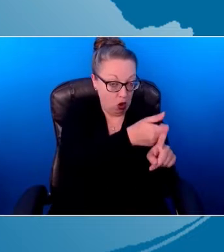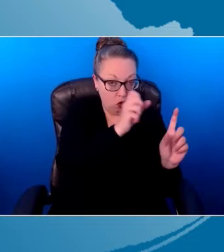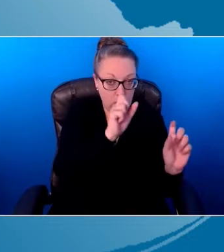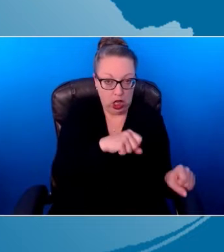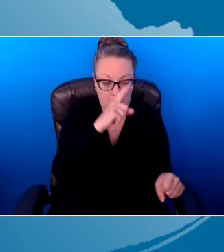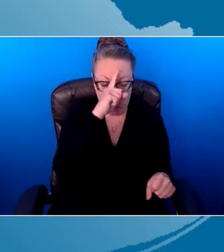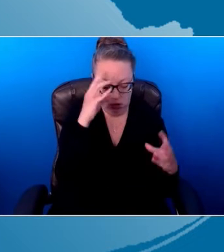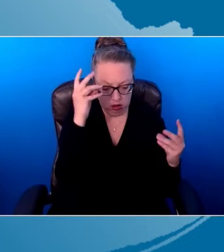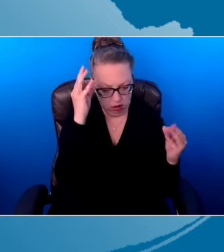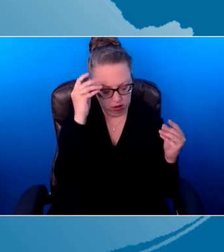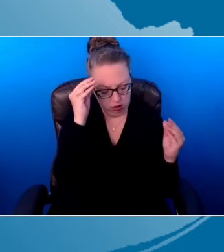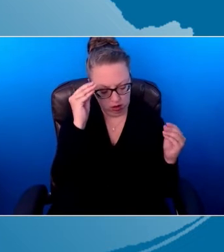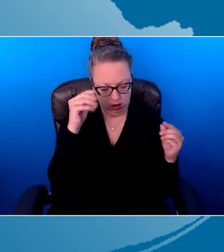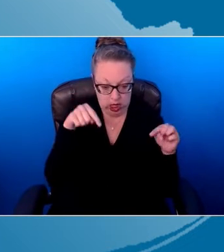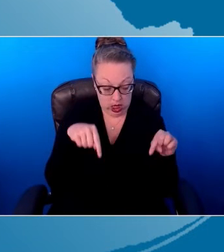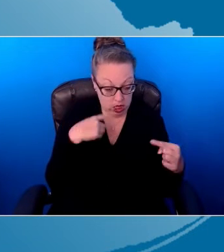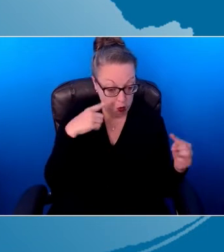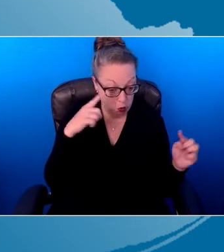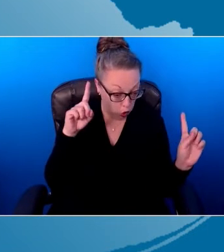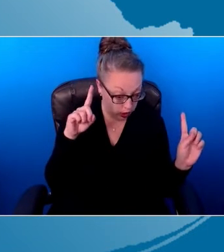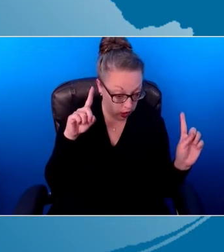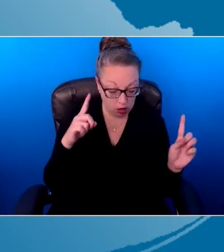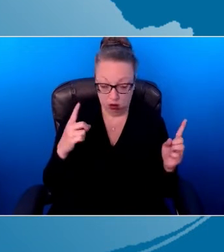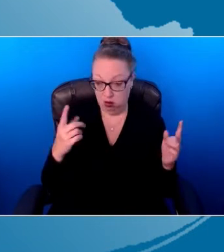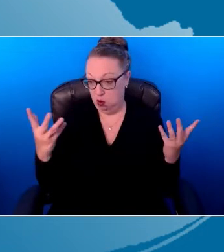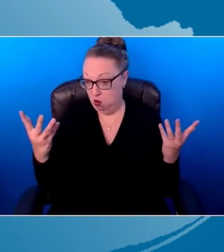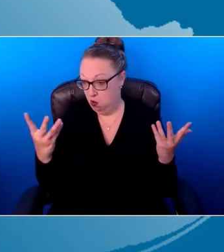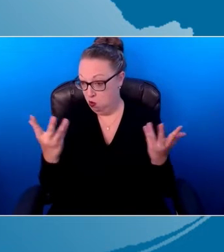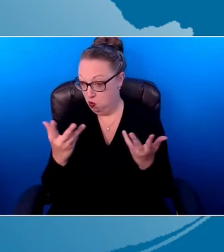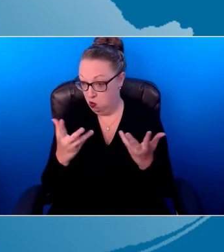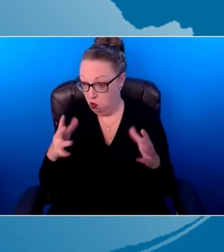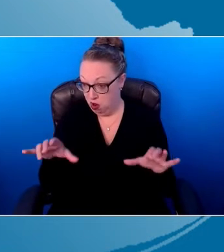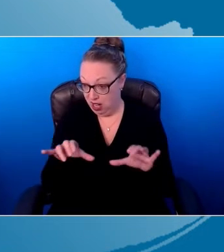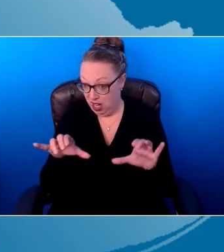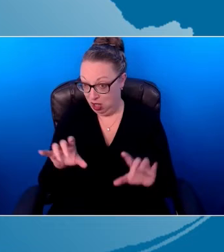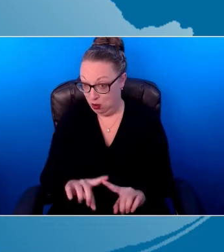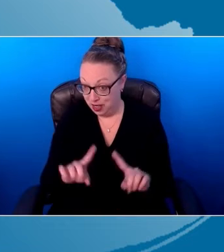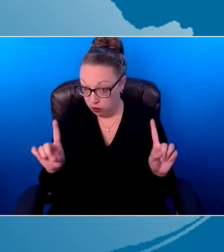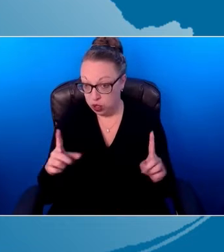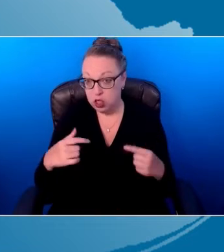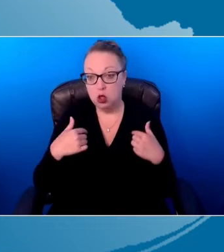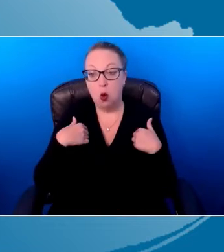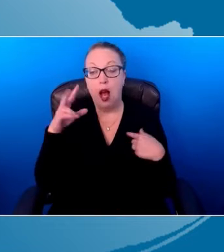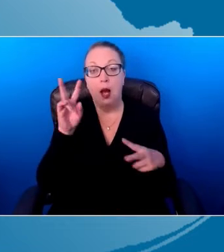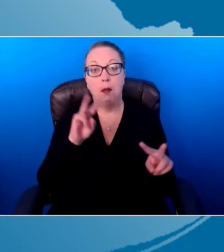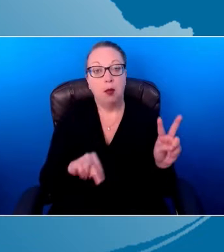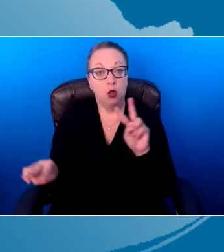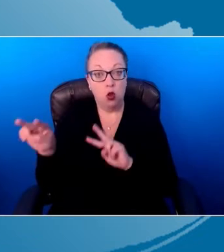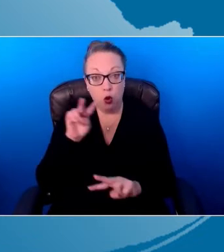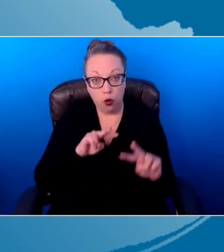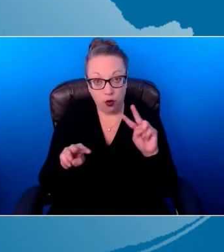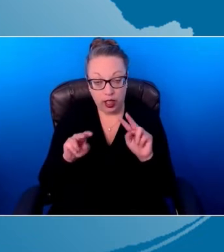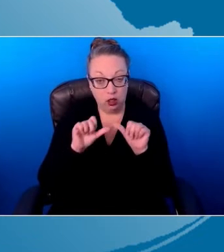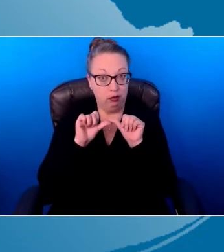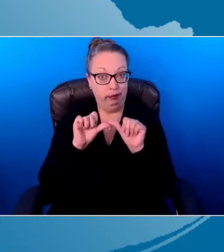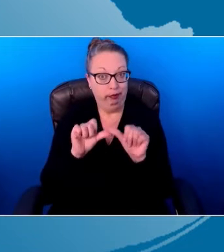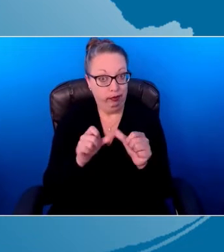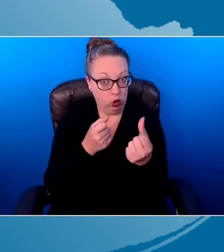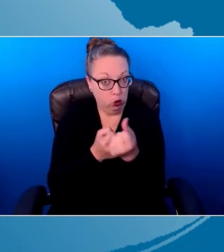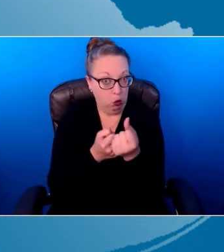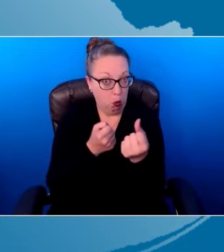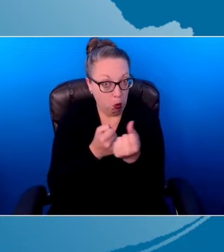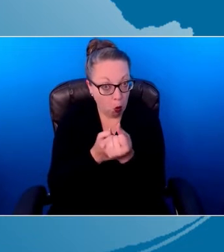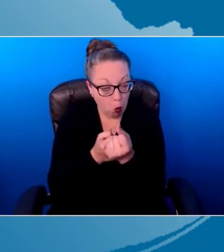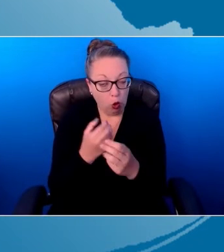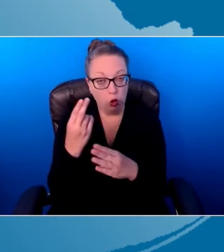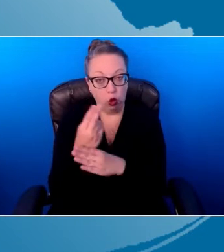differently? So I'm observing in order to further support and help them analyze and use reflection, which I'm going to talk about here in a